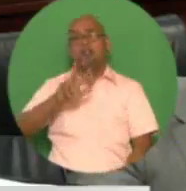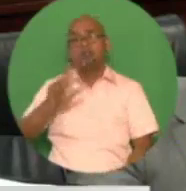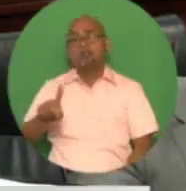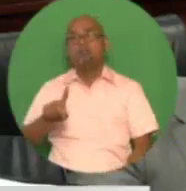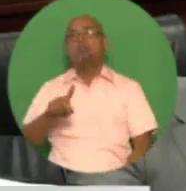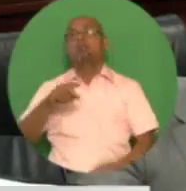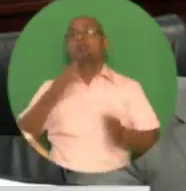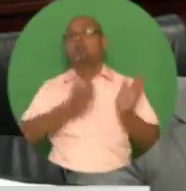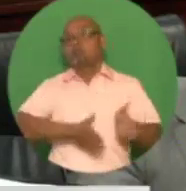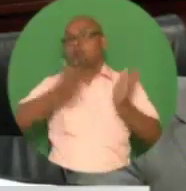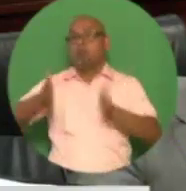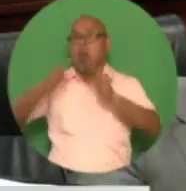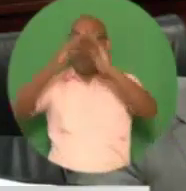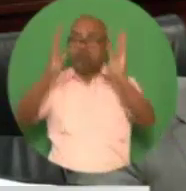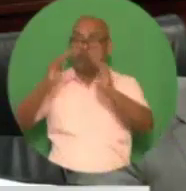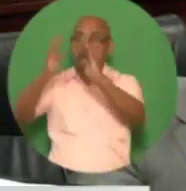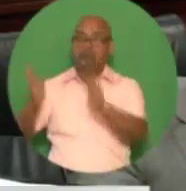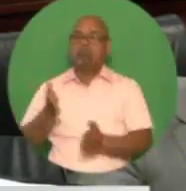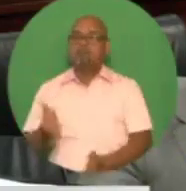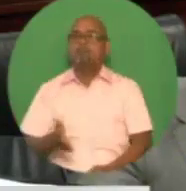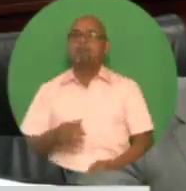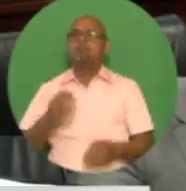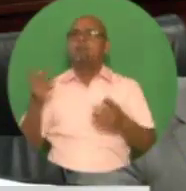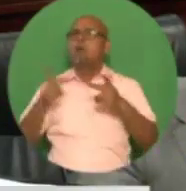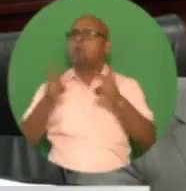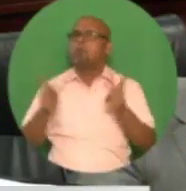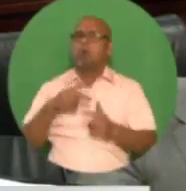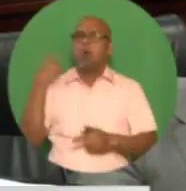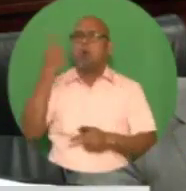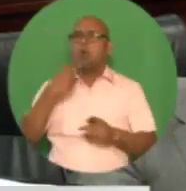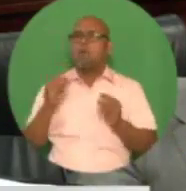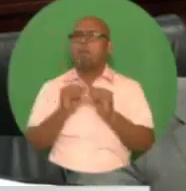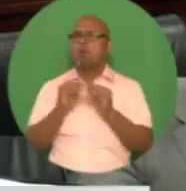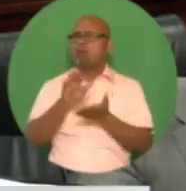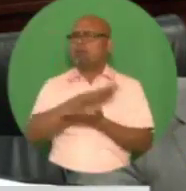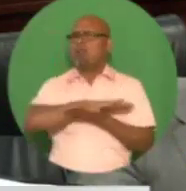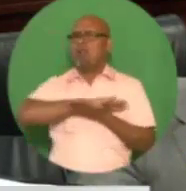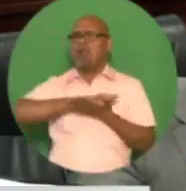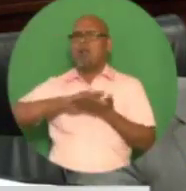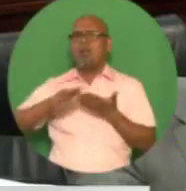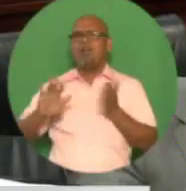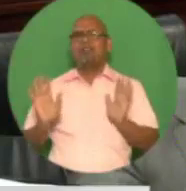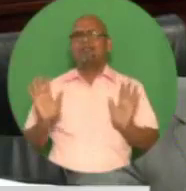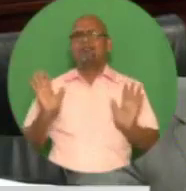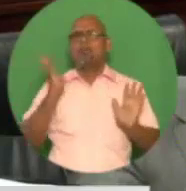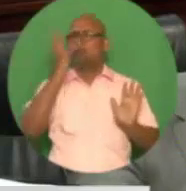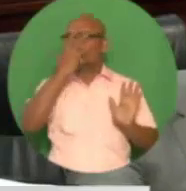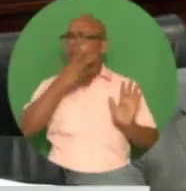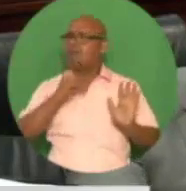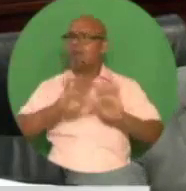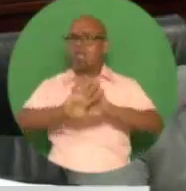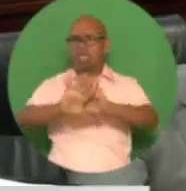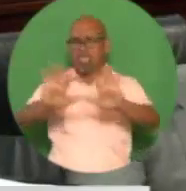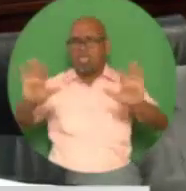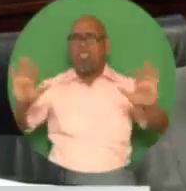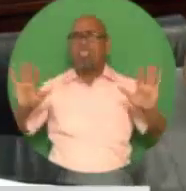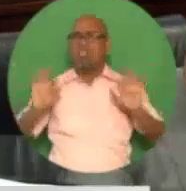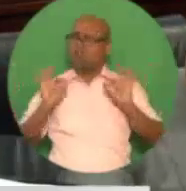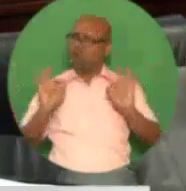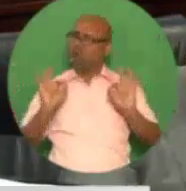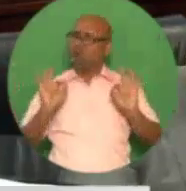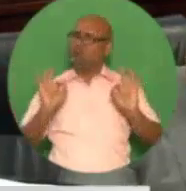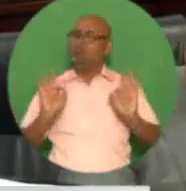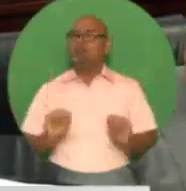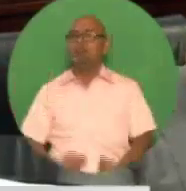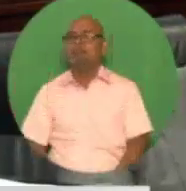public now has access to an aesthetically pleasing, modern, safe, and effectively managed attraction of international standard. The